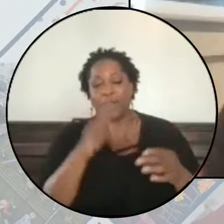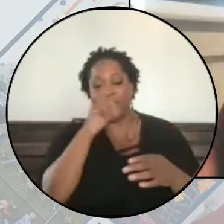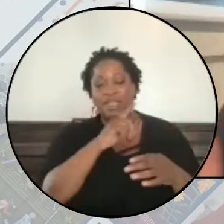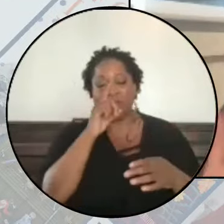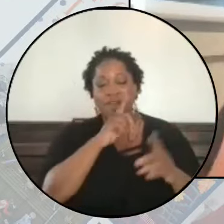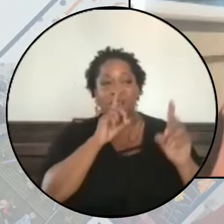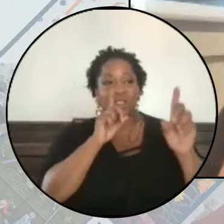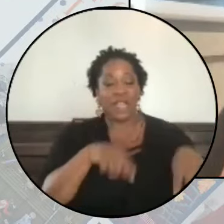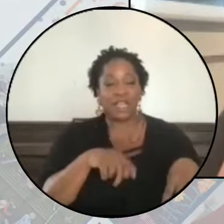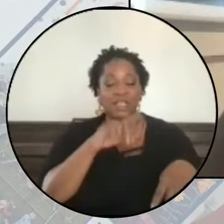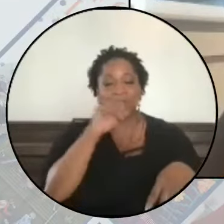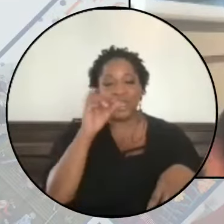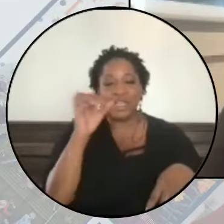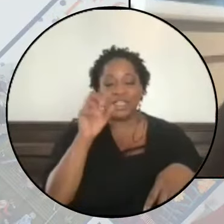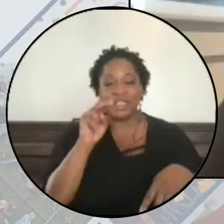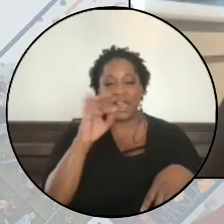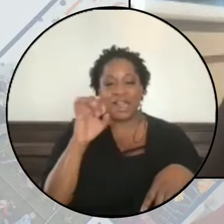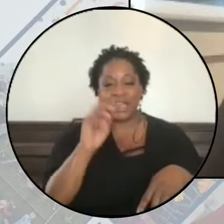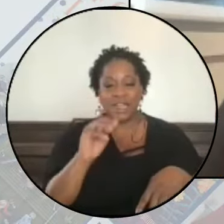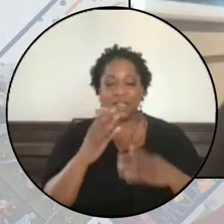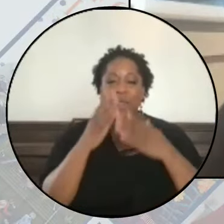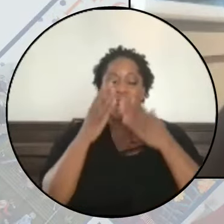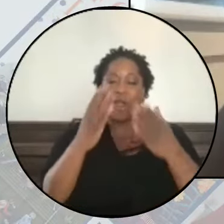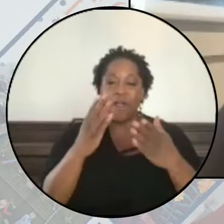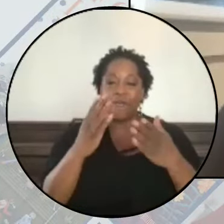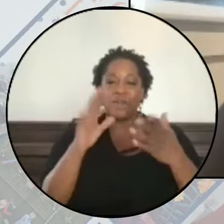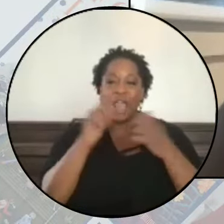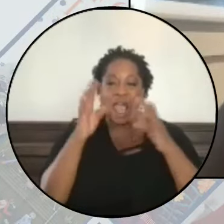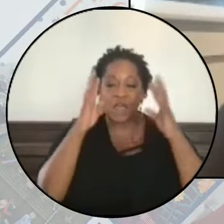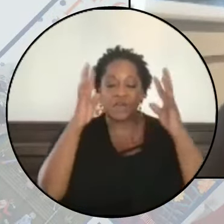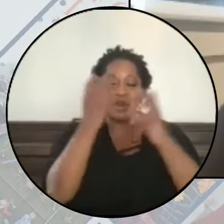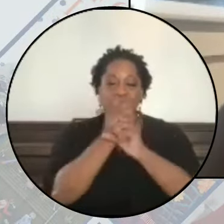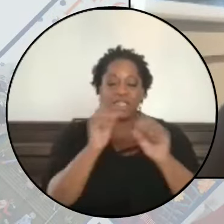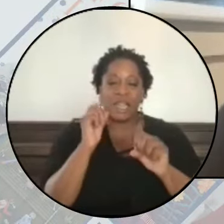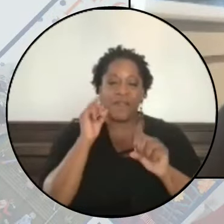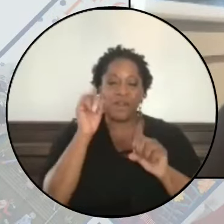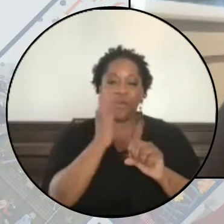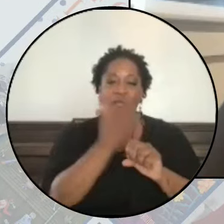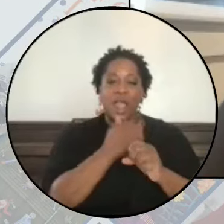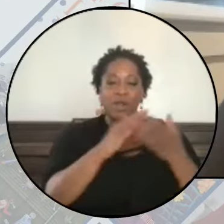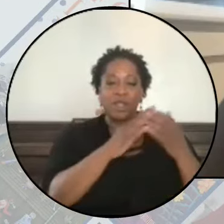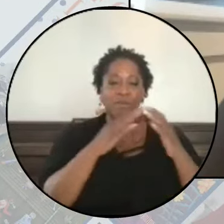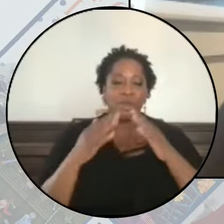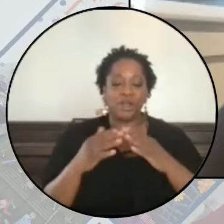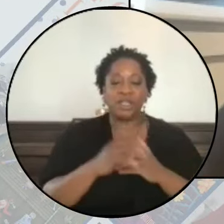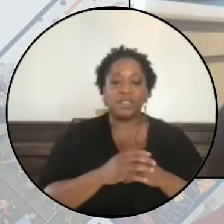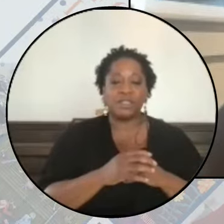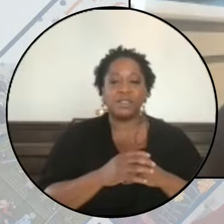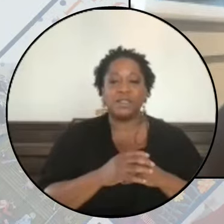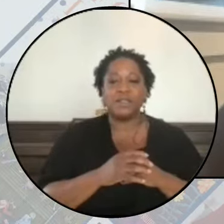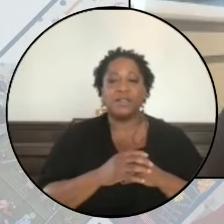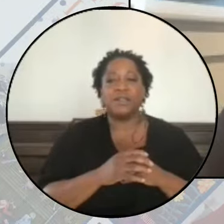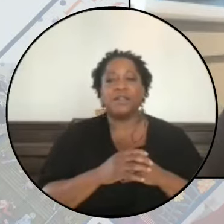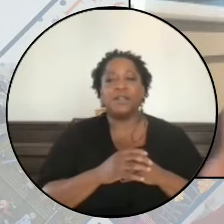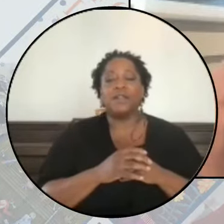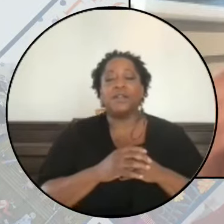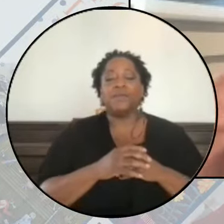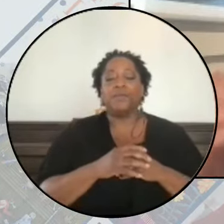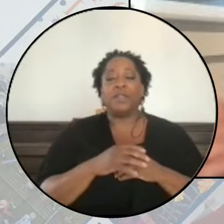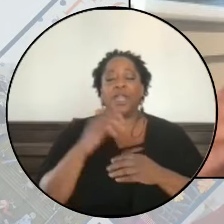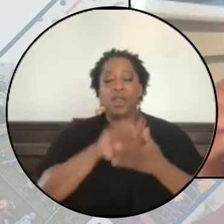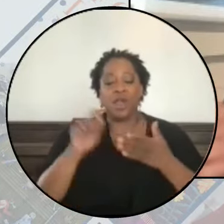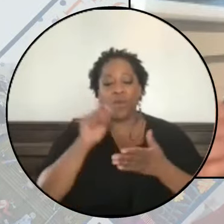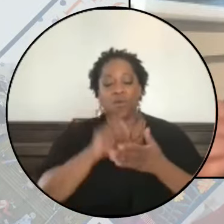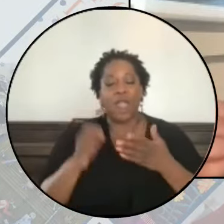answer that Zionism offered us to the very real question of how to create safety for our communities. As Sadia Hartman writes,